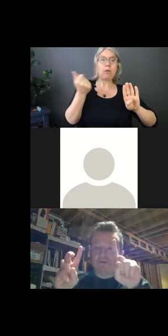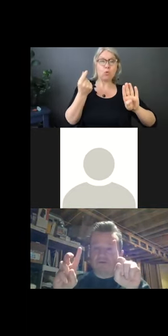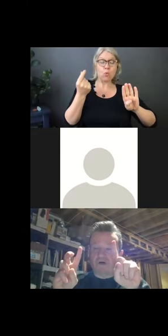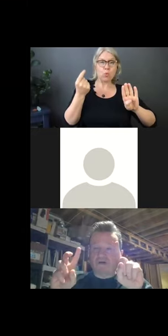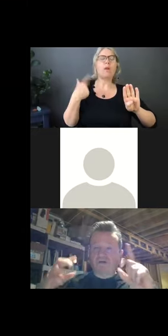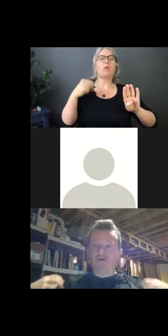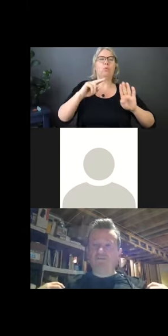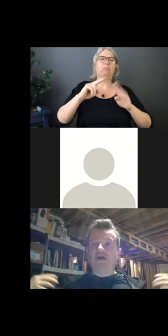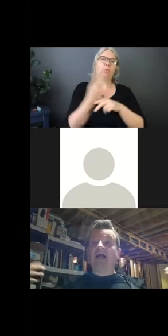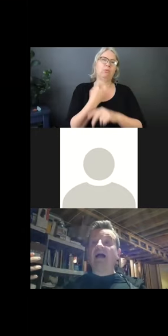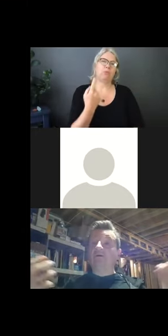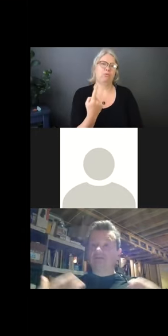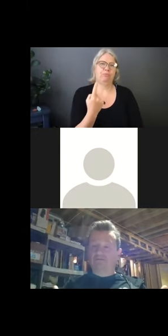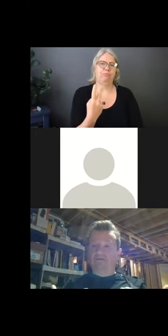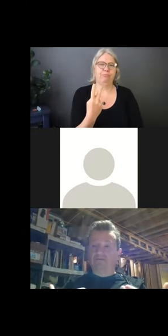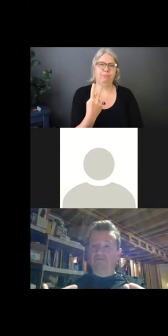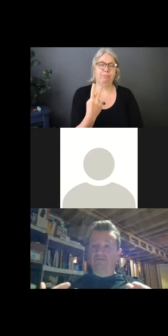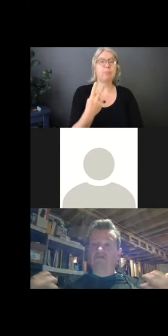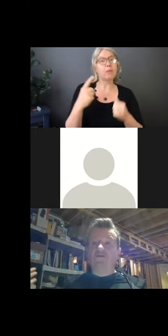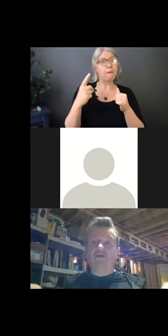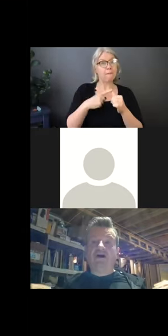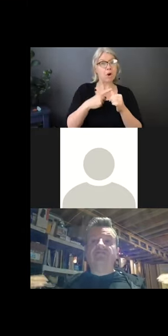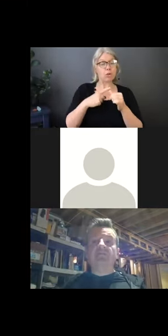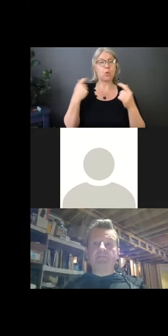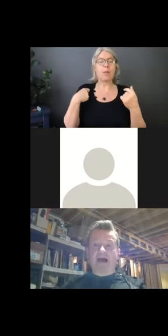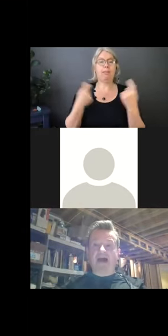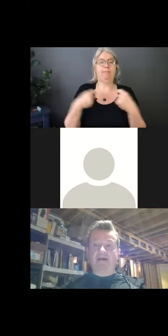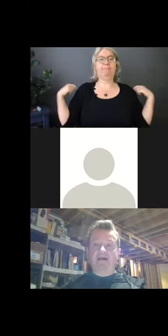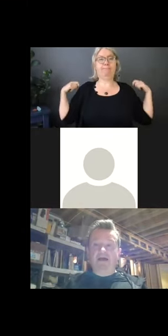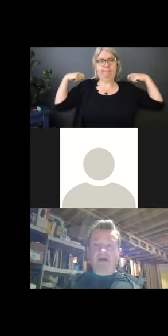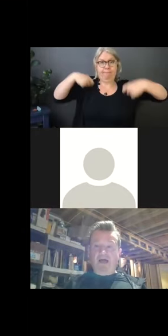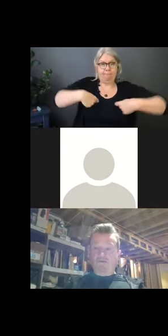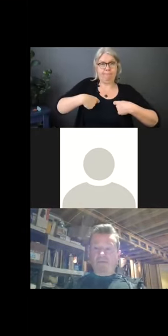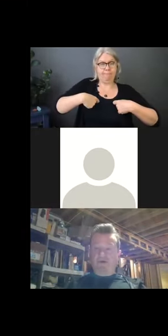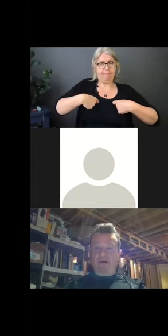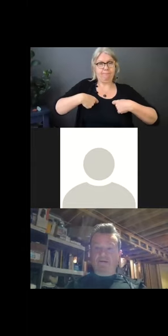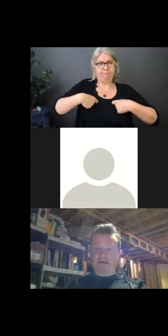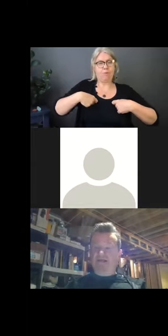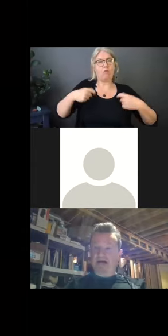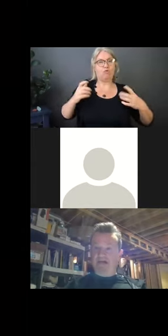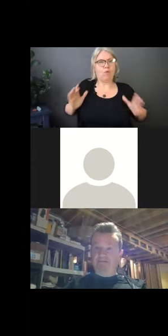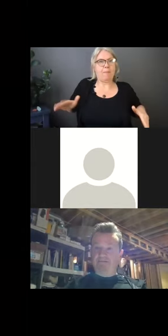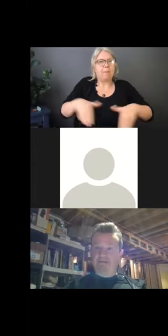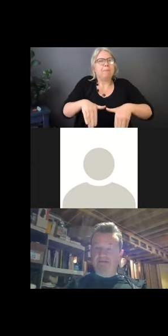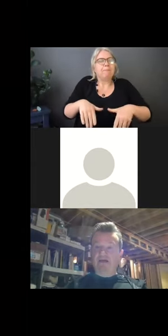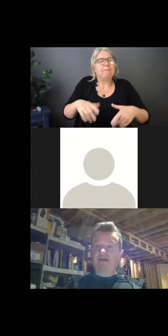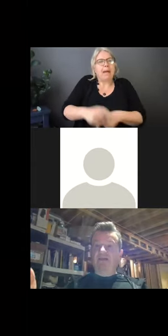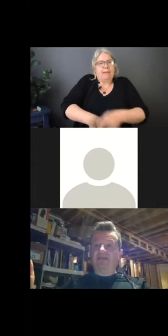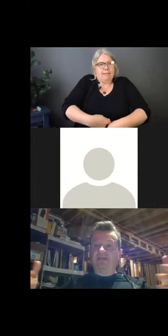The first one you're going to put on like a house coat. So you put it on from the back and you wrap it around and tie it.